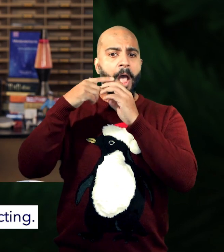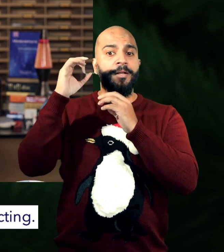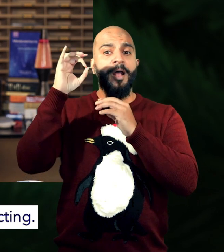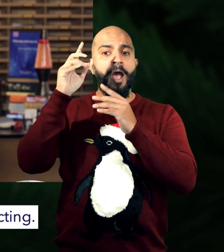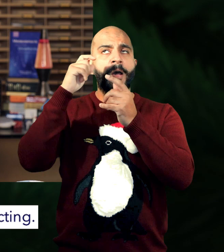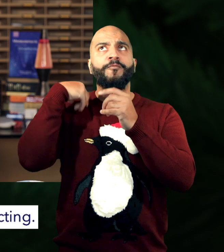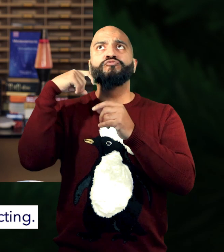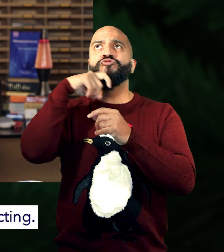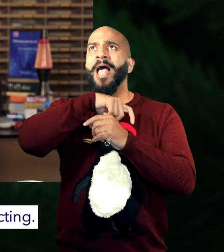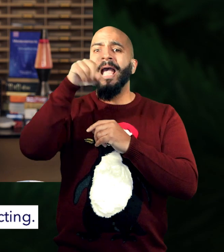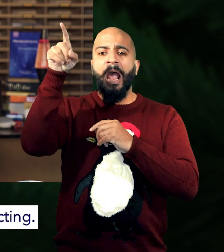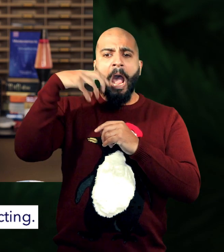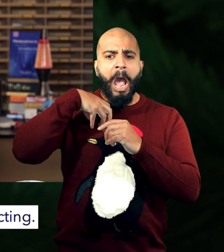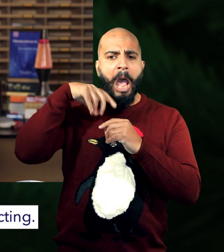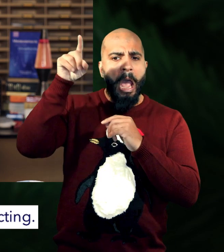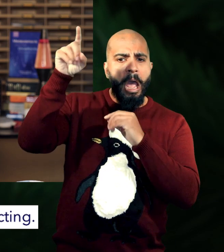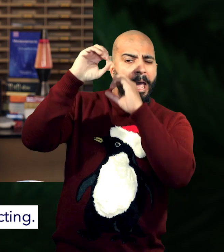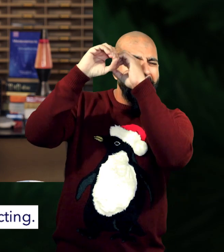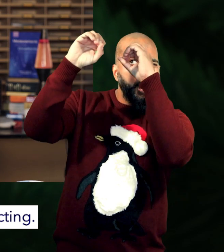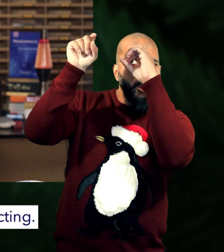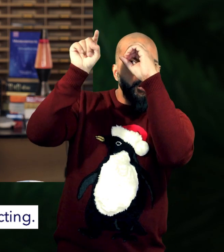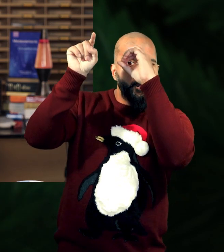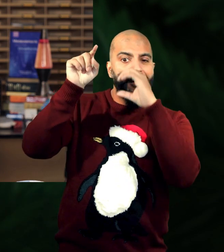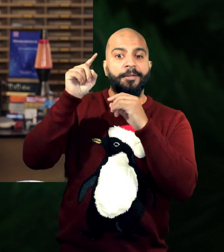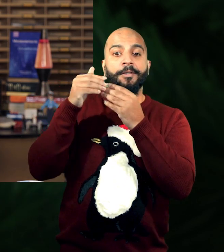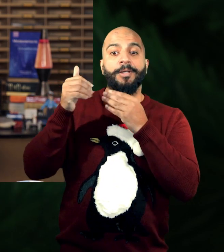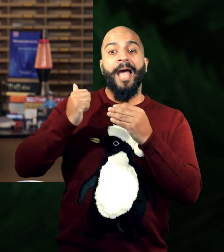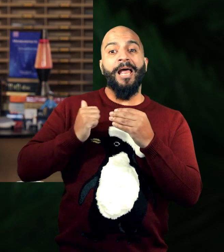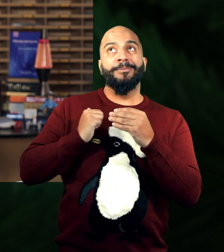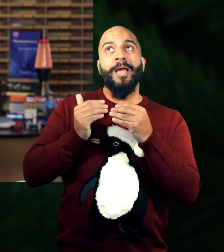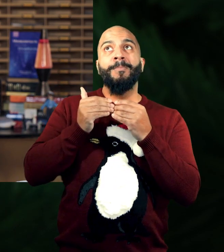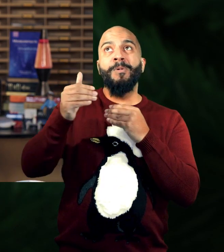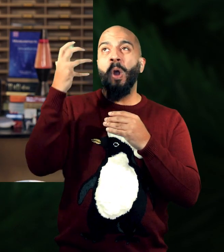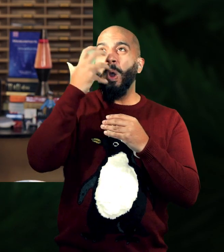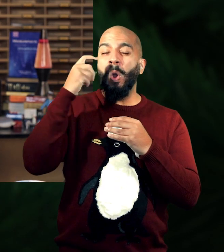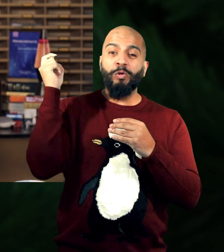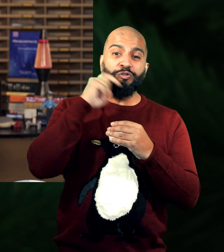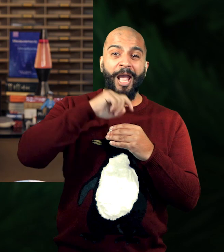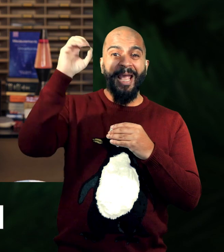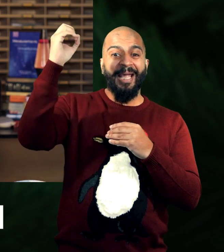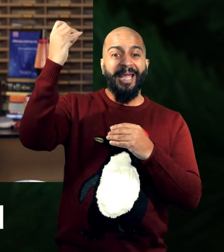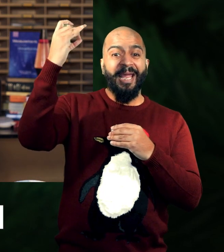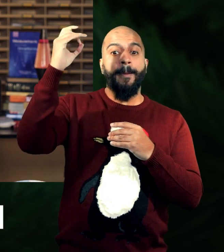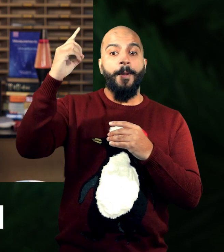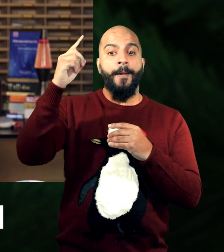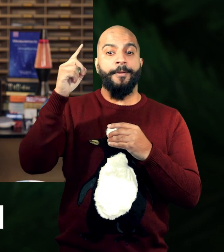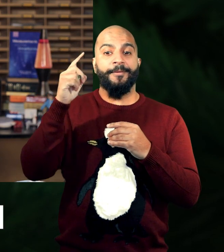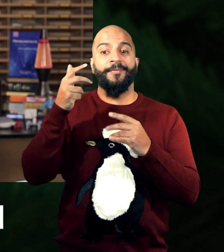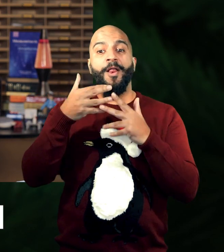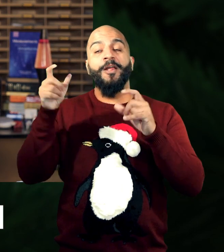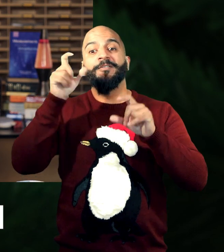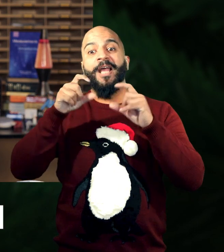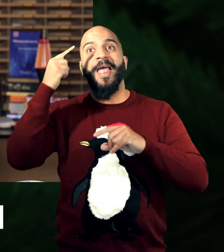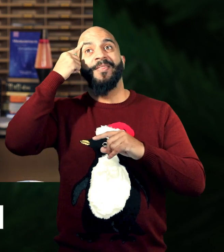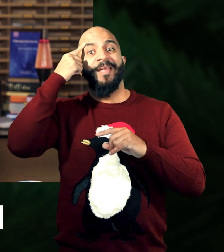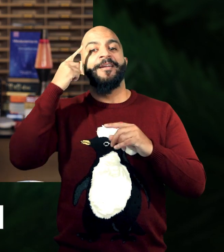faraway stars were shining with a lot more red than they were expecting. Like, a lot more red. Now, at this point,